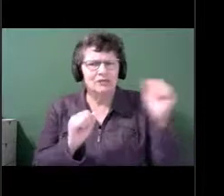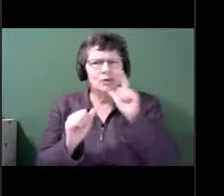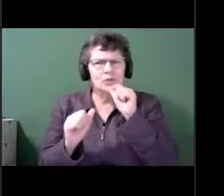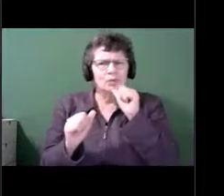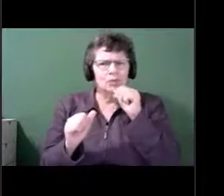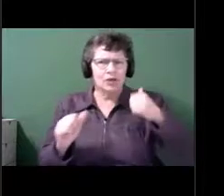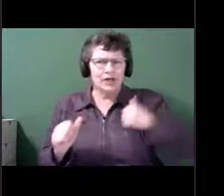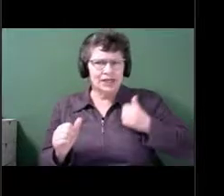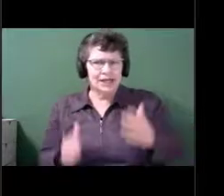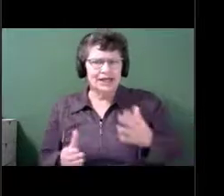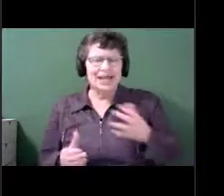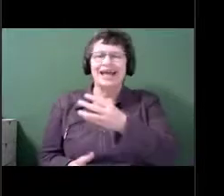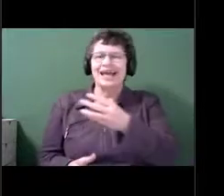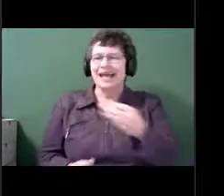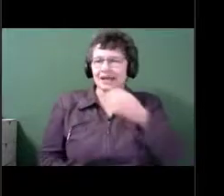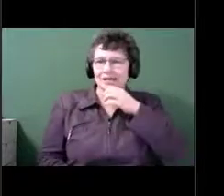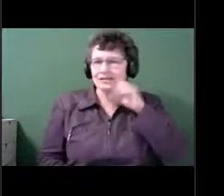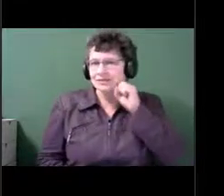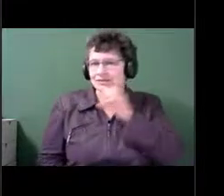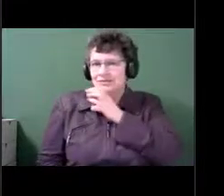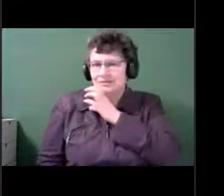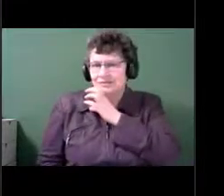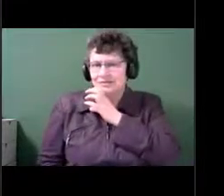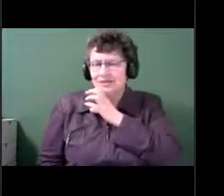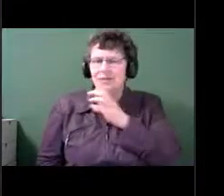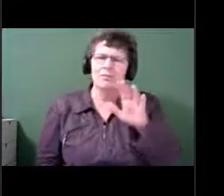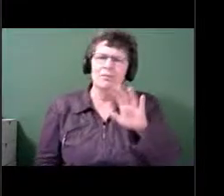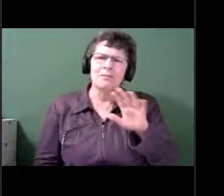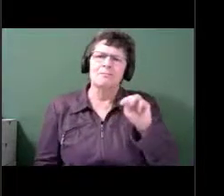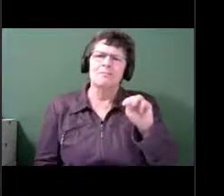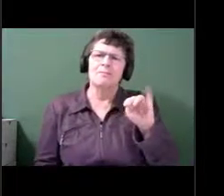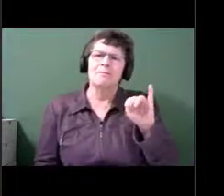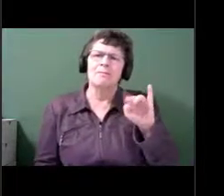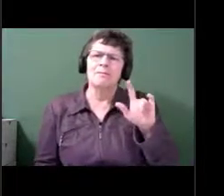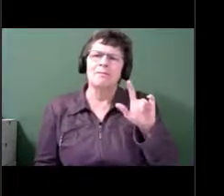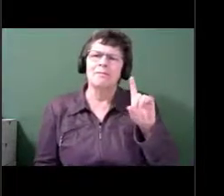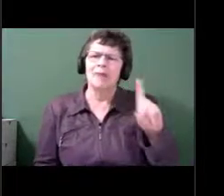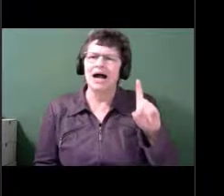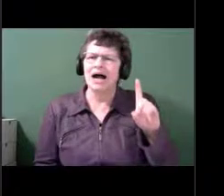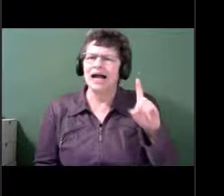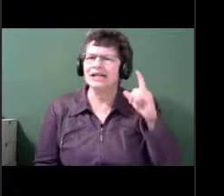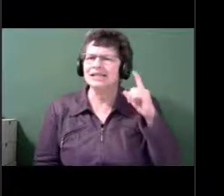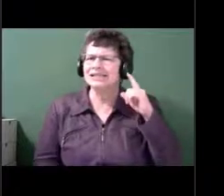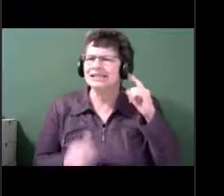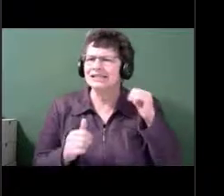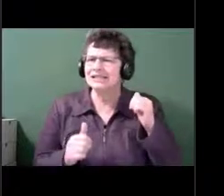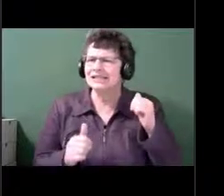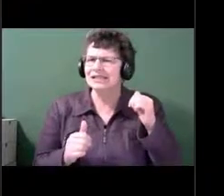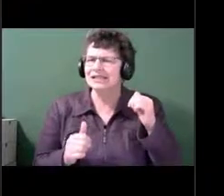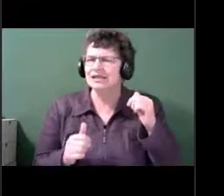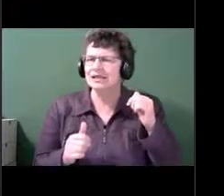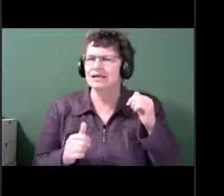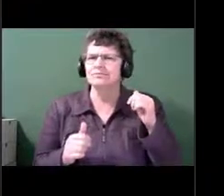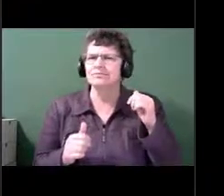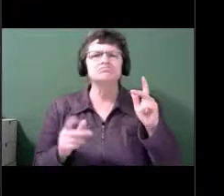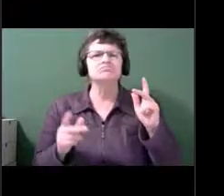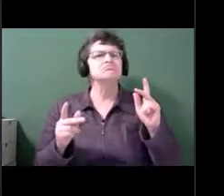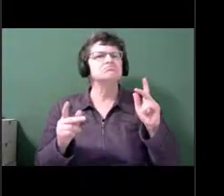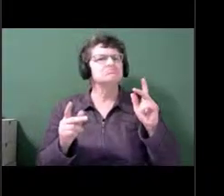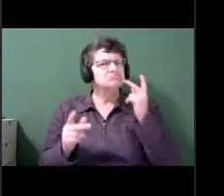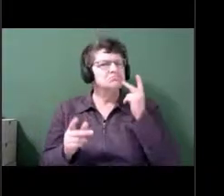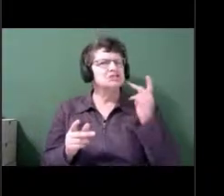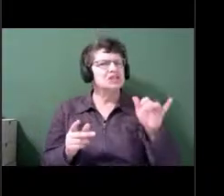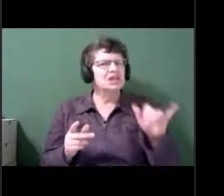a mild hearing loss? Well, that would be about when people get to be 75. And we're going to see if we carry on with